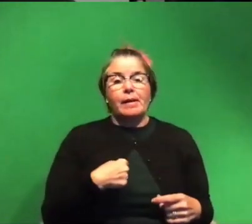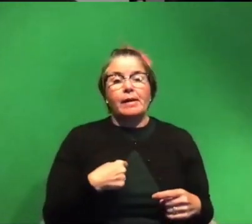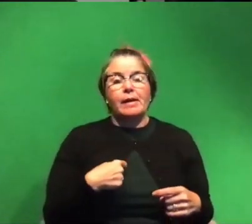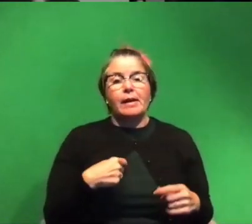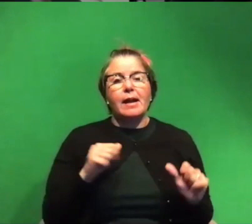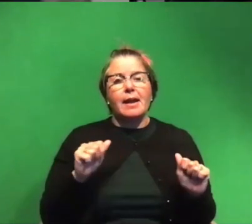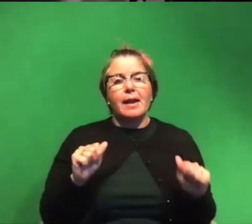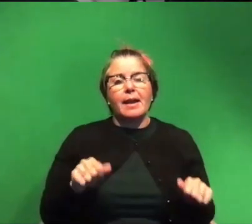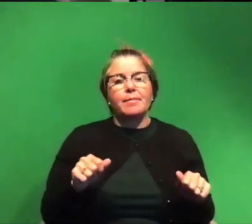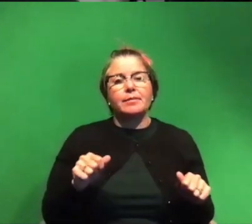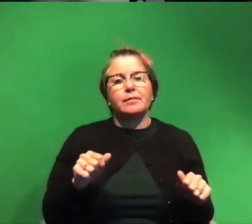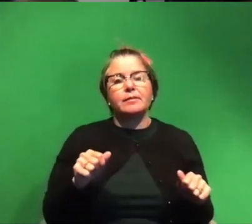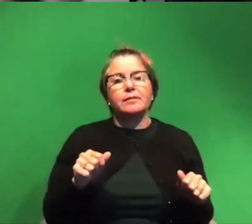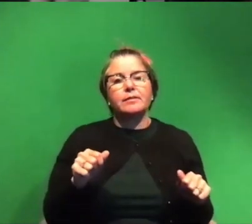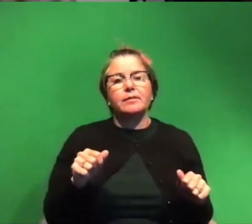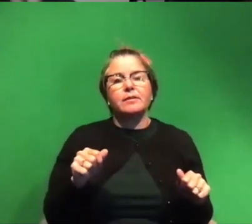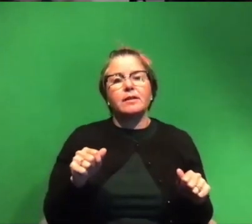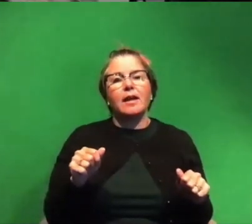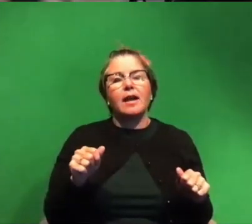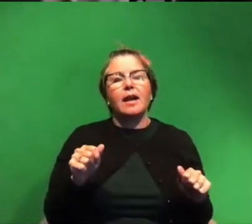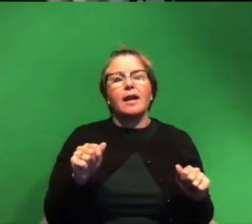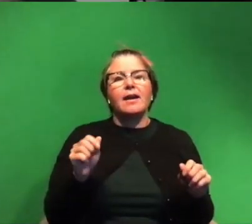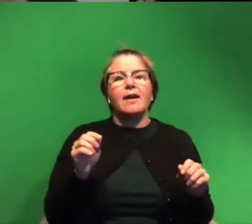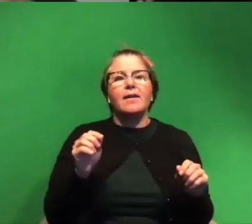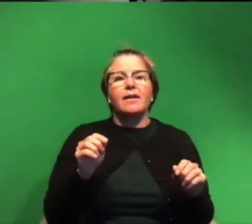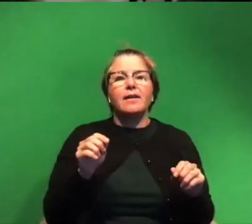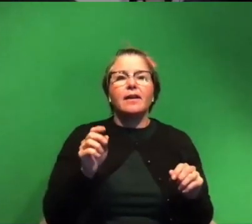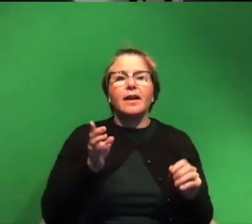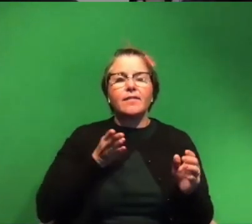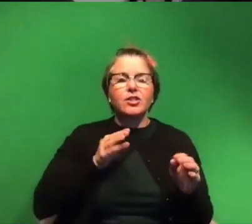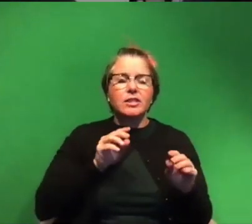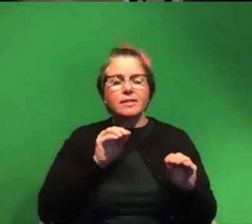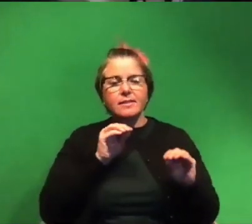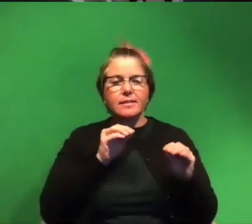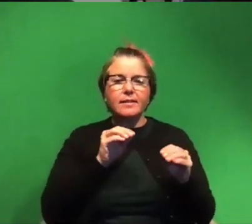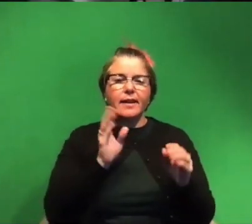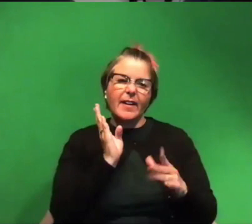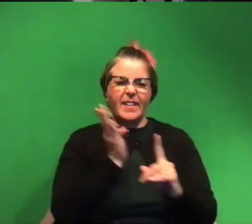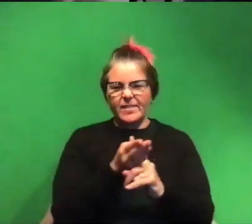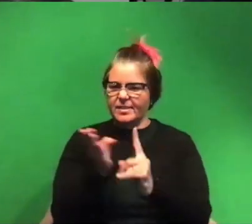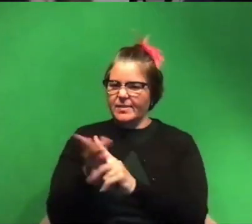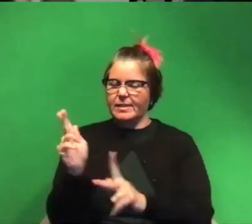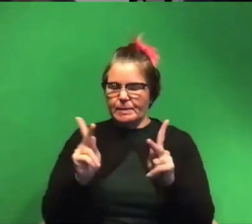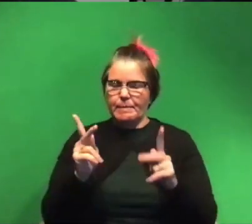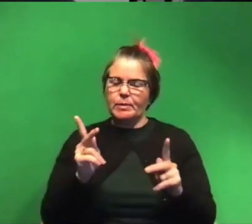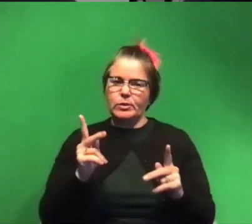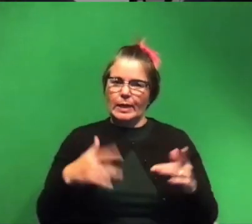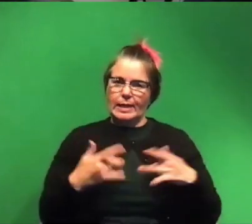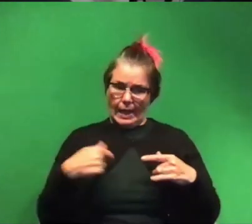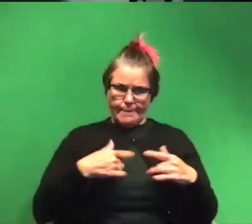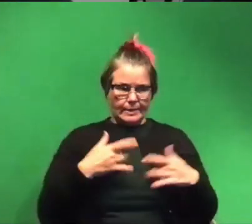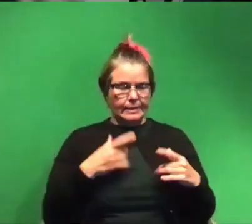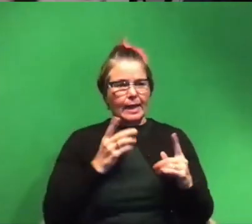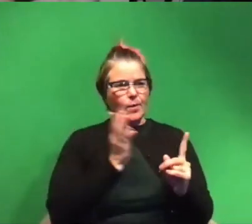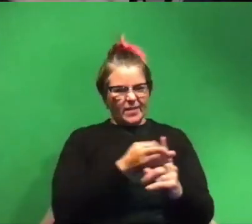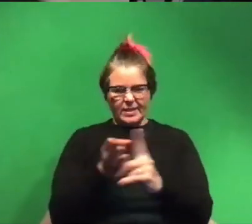kind of package it so well and worked my way in to just get everyone excited about the things that i was excited about that by